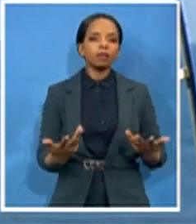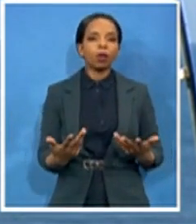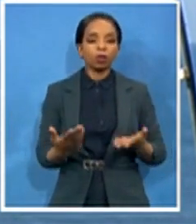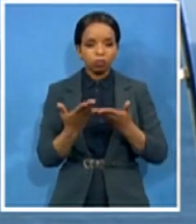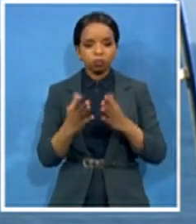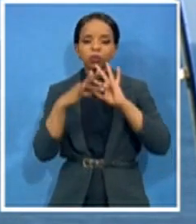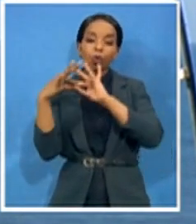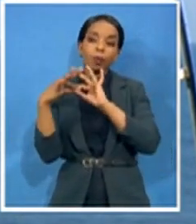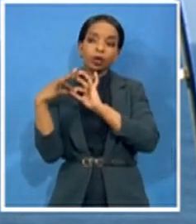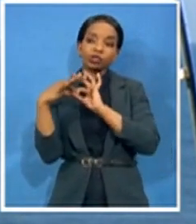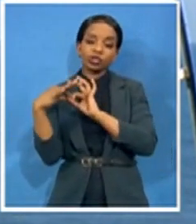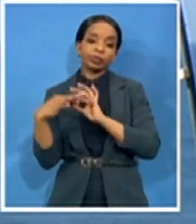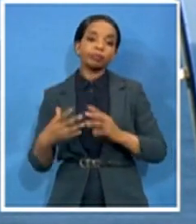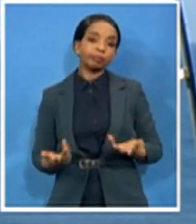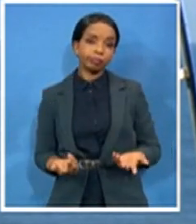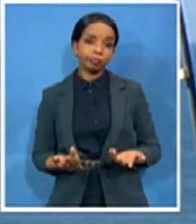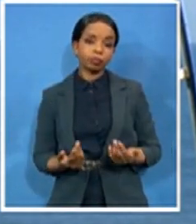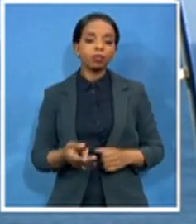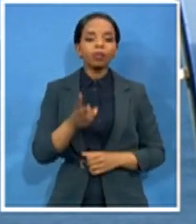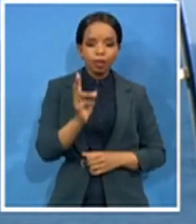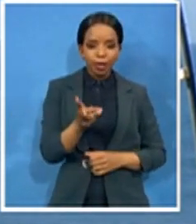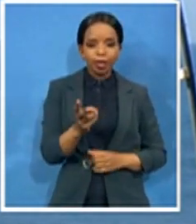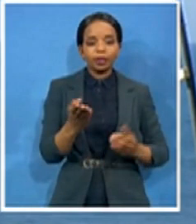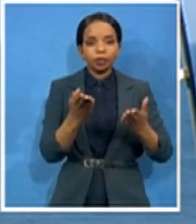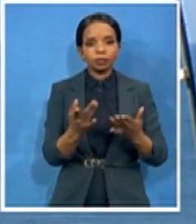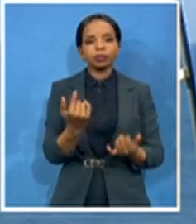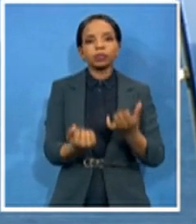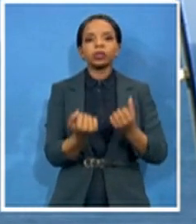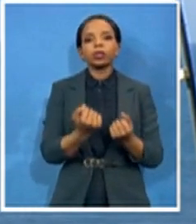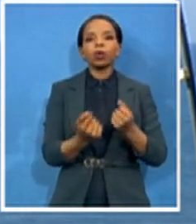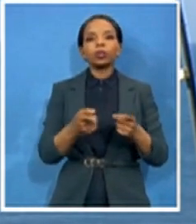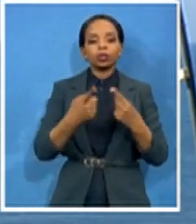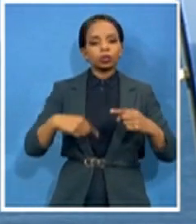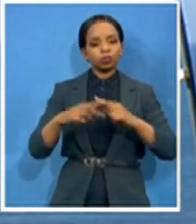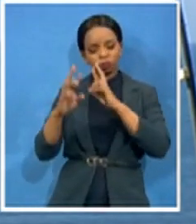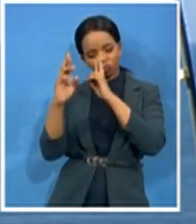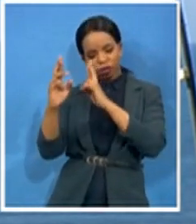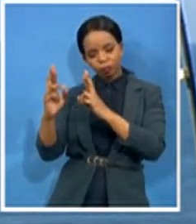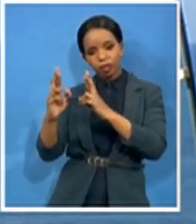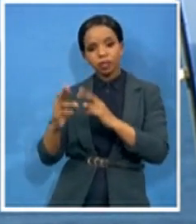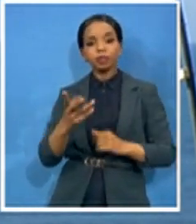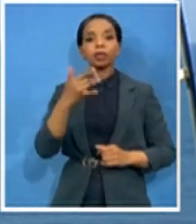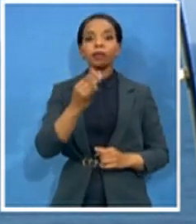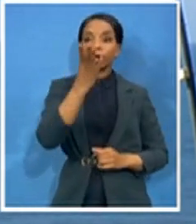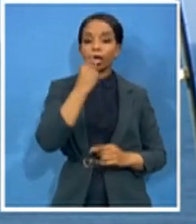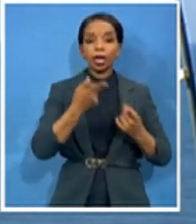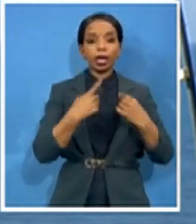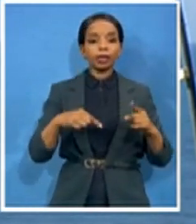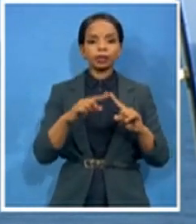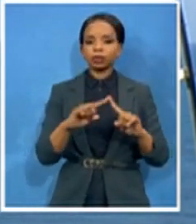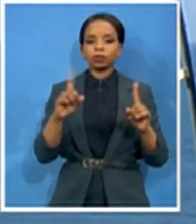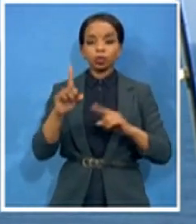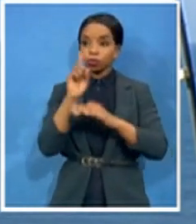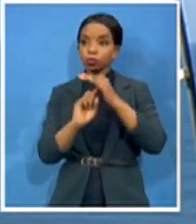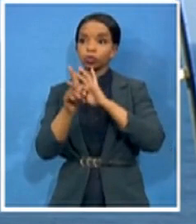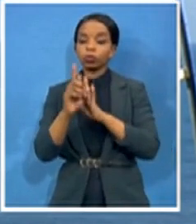respect. We would not not attend a tribunal if we were being asked to do so. We've checked with our legal teams because they are also talking